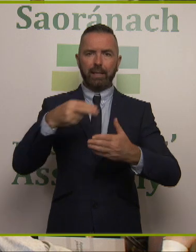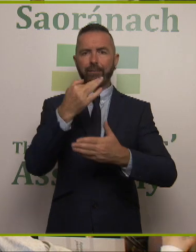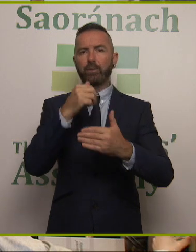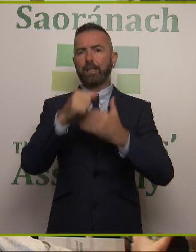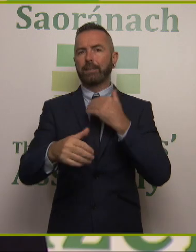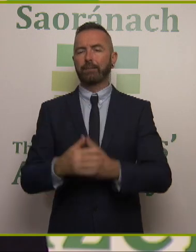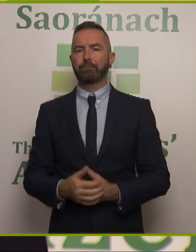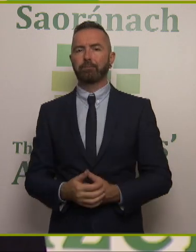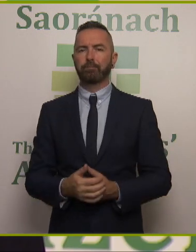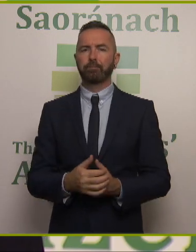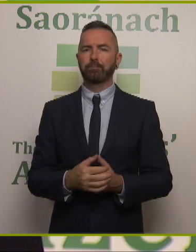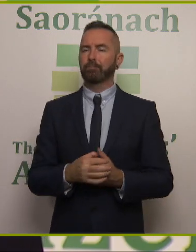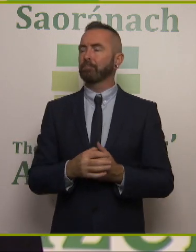days.